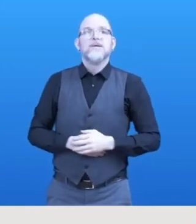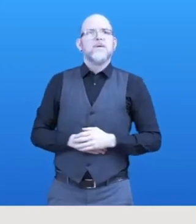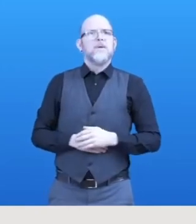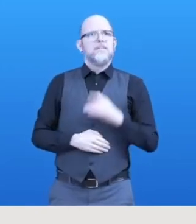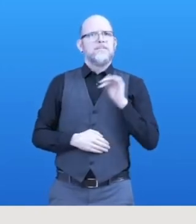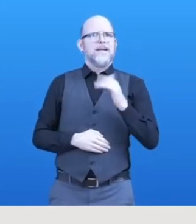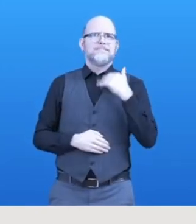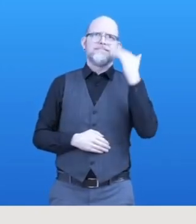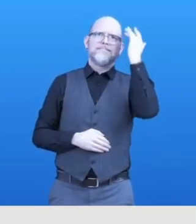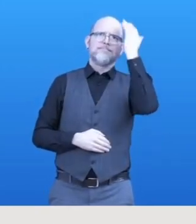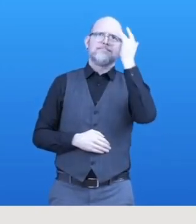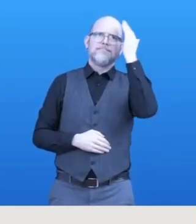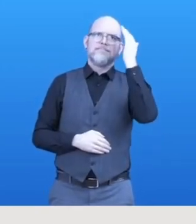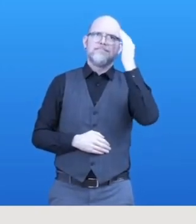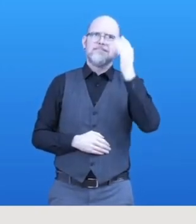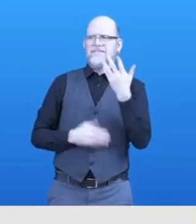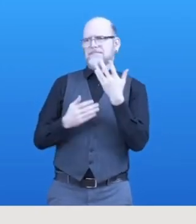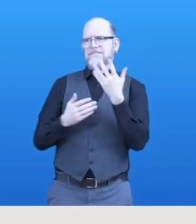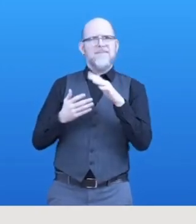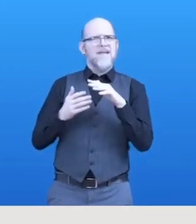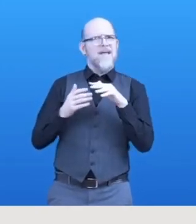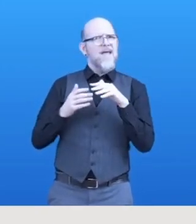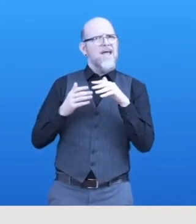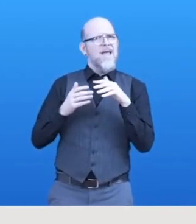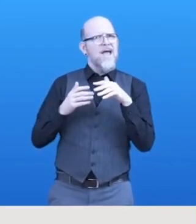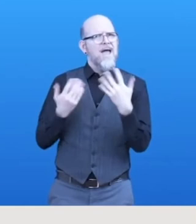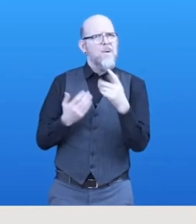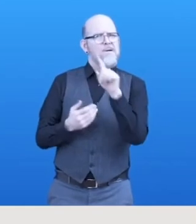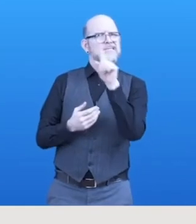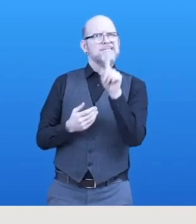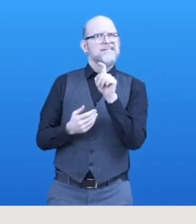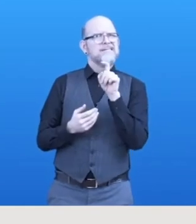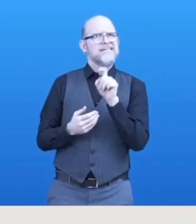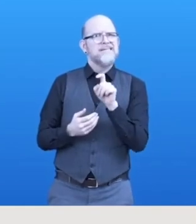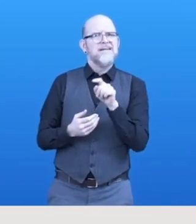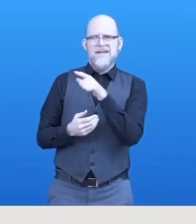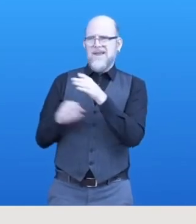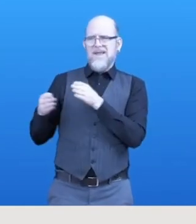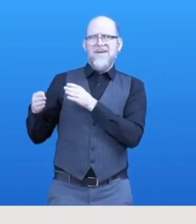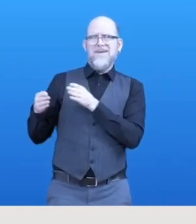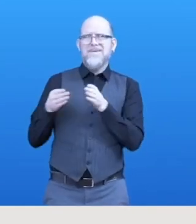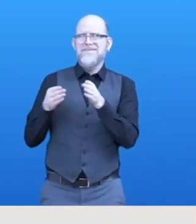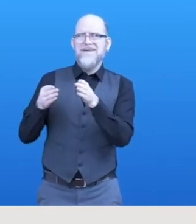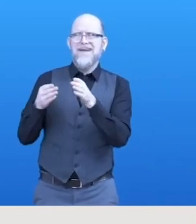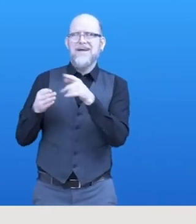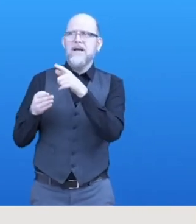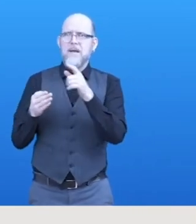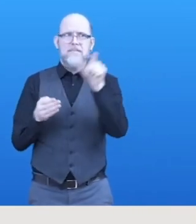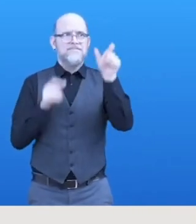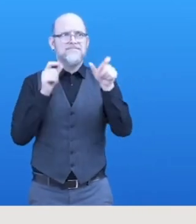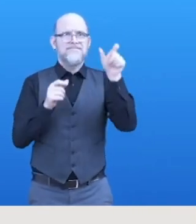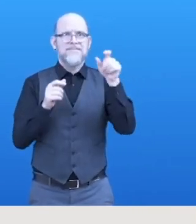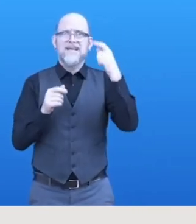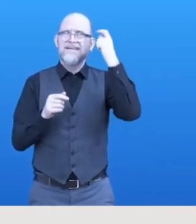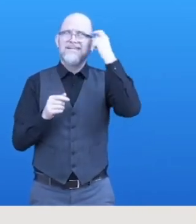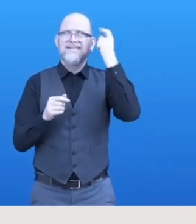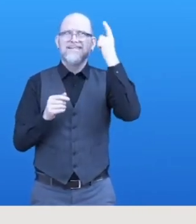could this approach of having a cognitive screen reader also